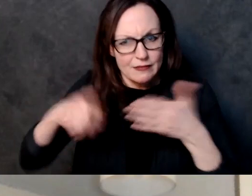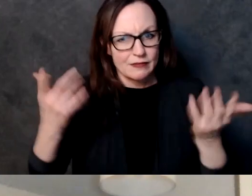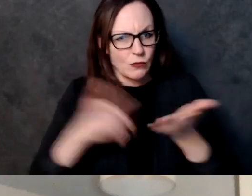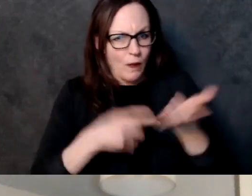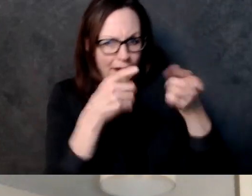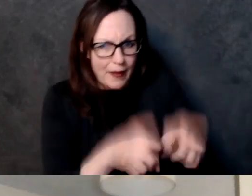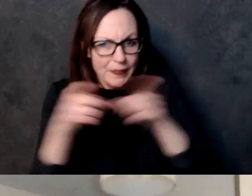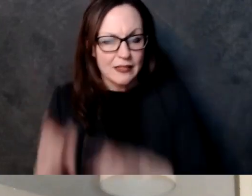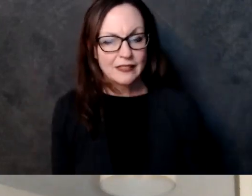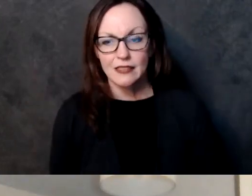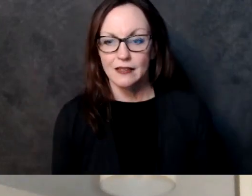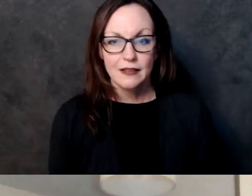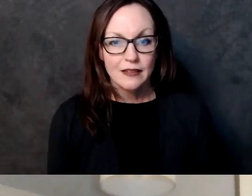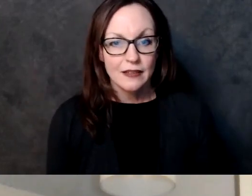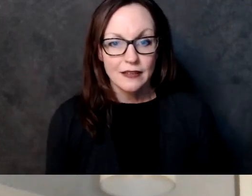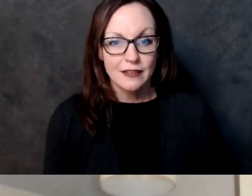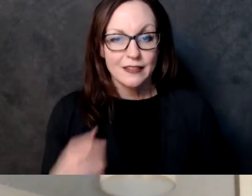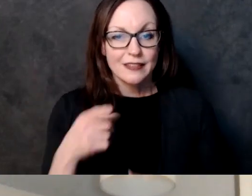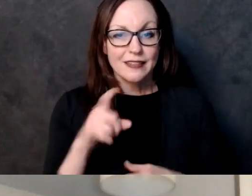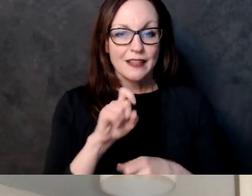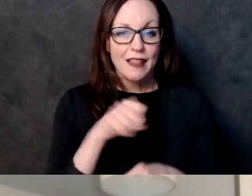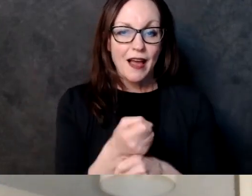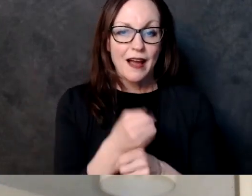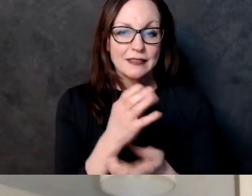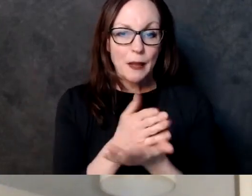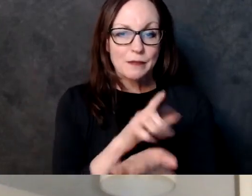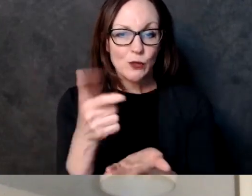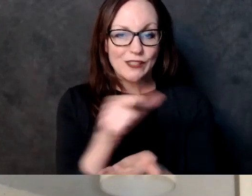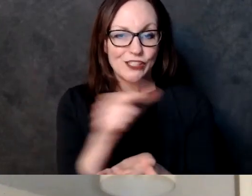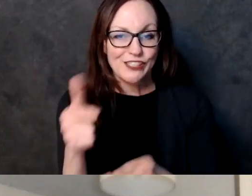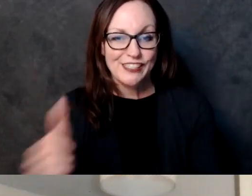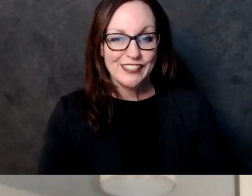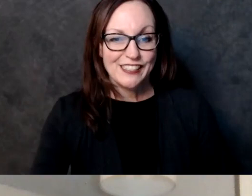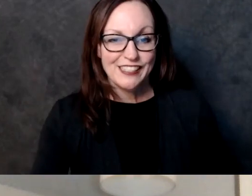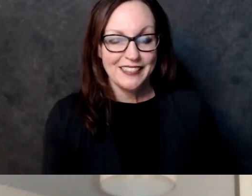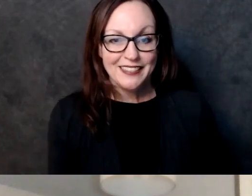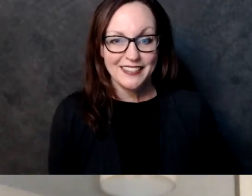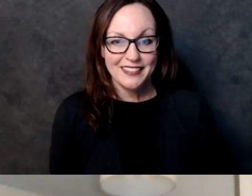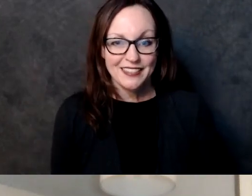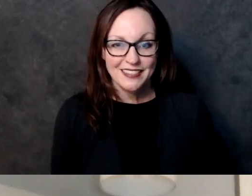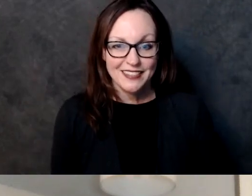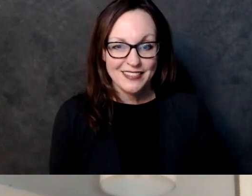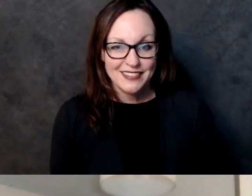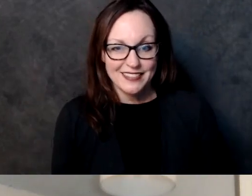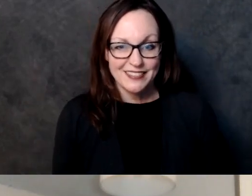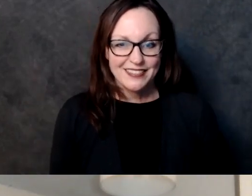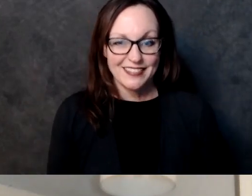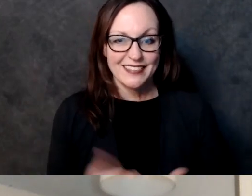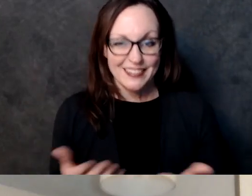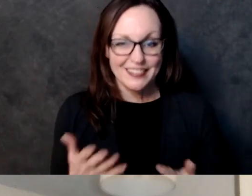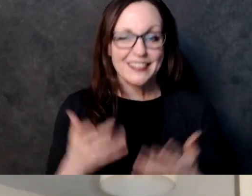that's so diving in our first question uh what is the timetable of the vaccine rollout